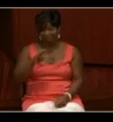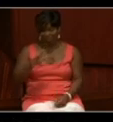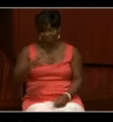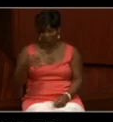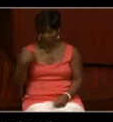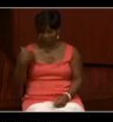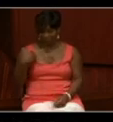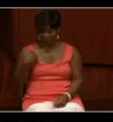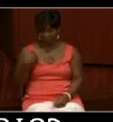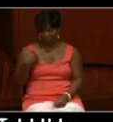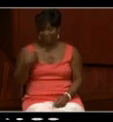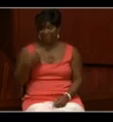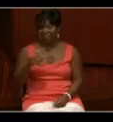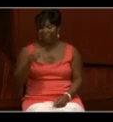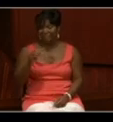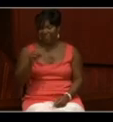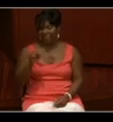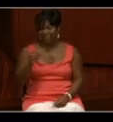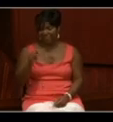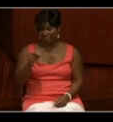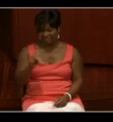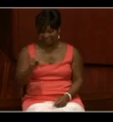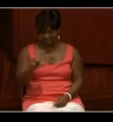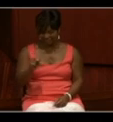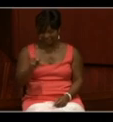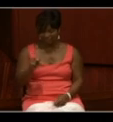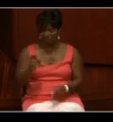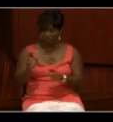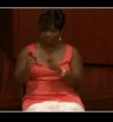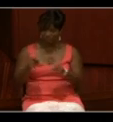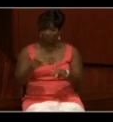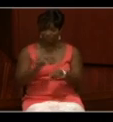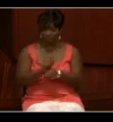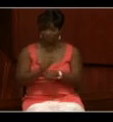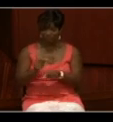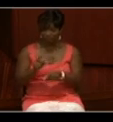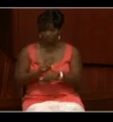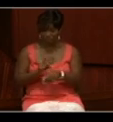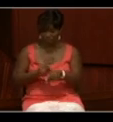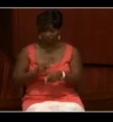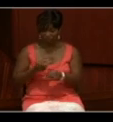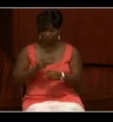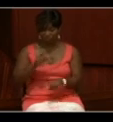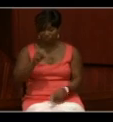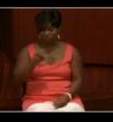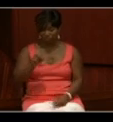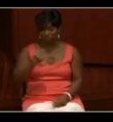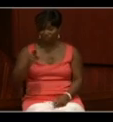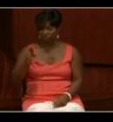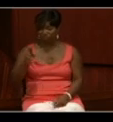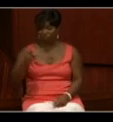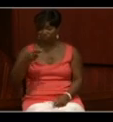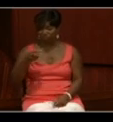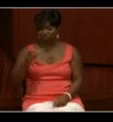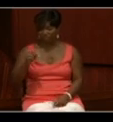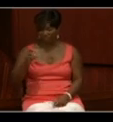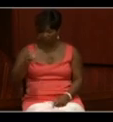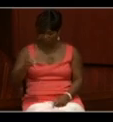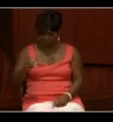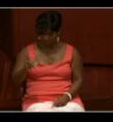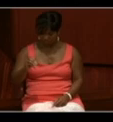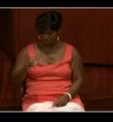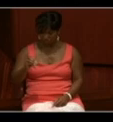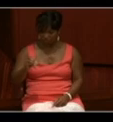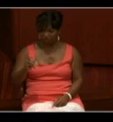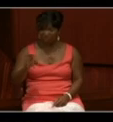Young, CN, reported aboard for duty from USS Reno. 900, Ensign, J.B., Stefanik,